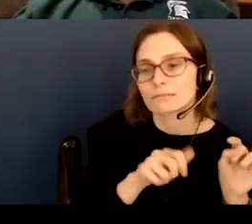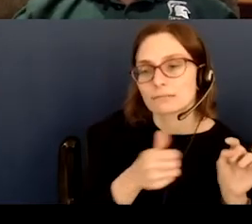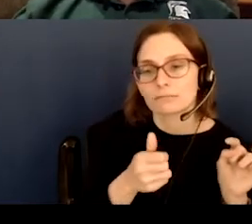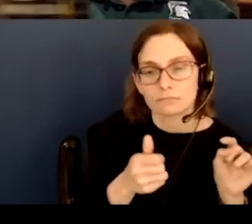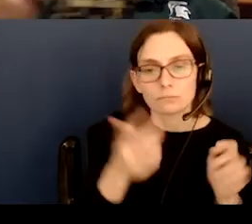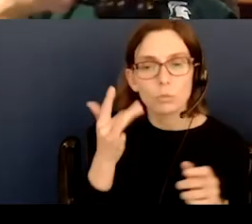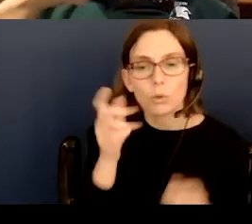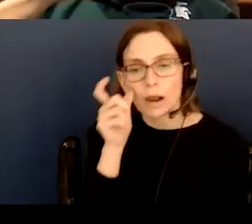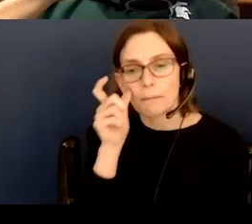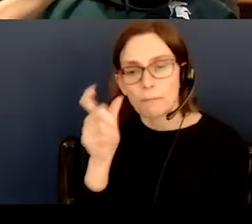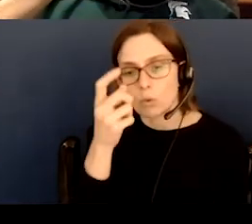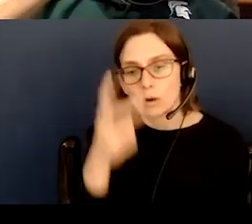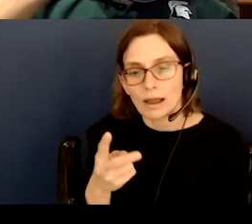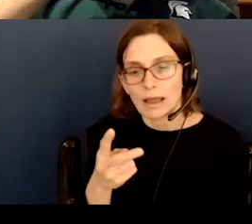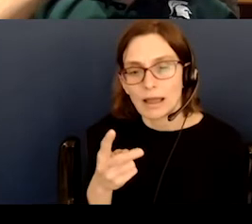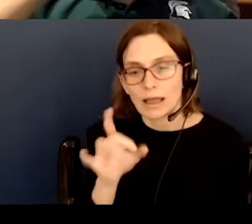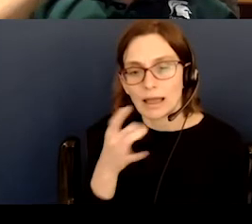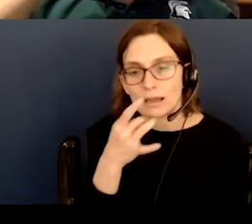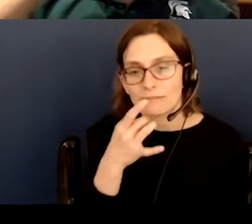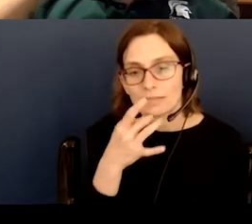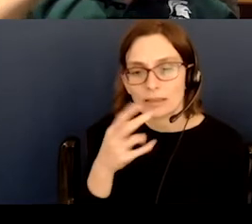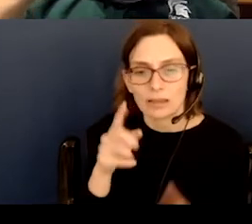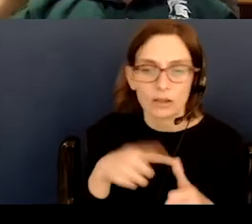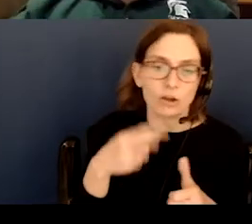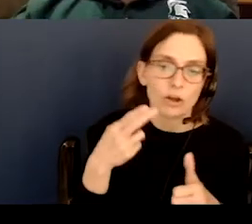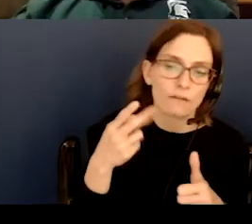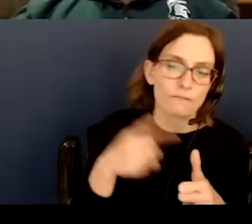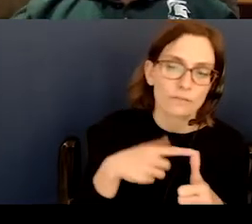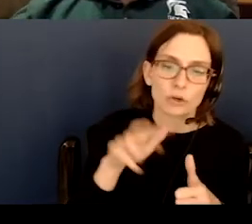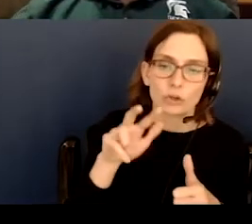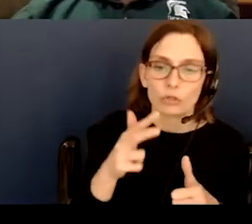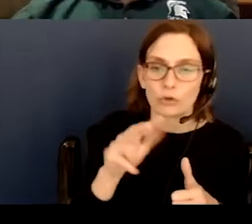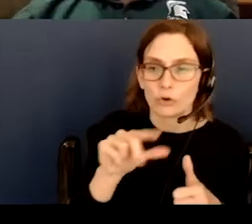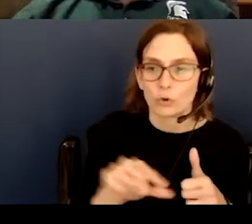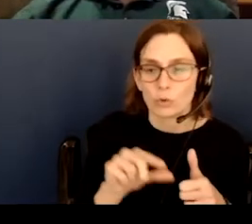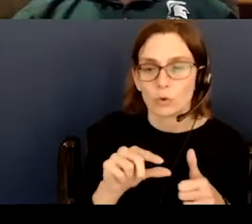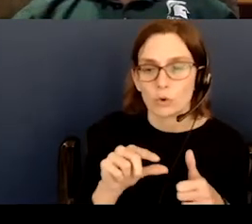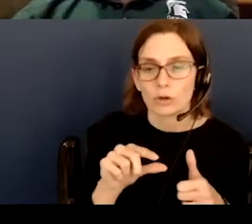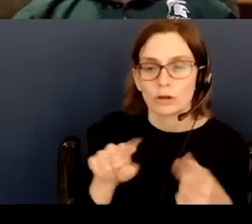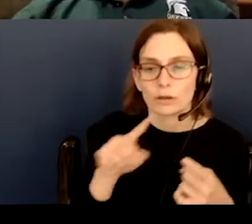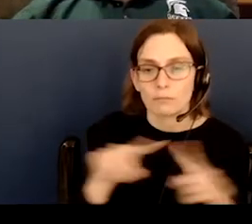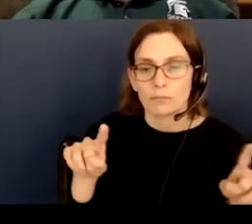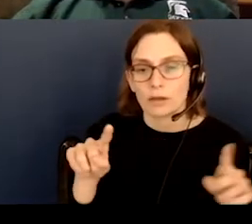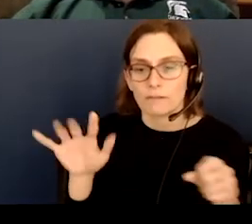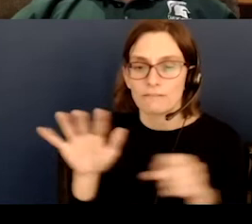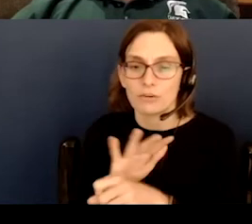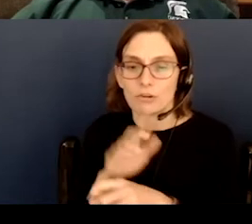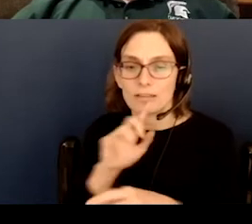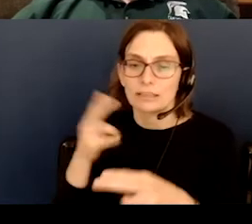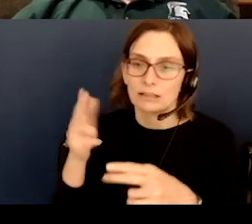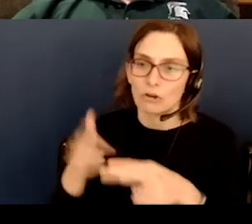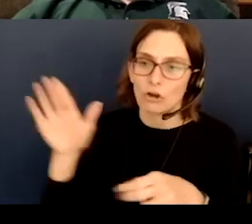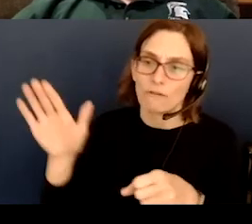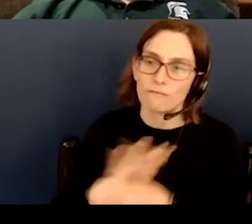moon that's halfway lit called a first or third quarter moon, when a moon that's fully lit is called a full moon? That is an excellent